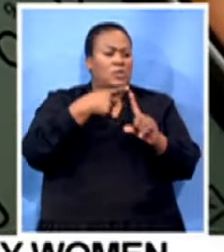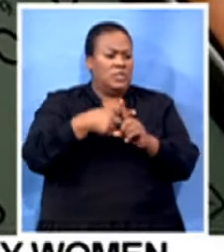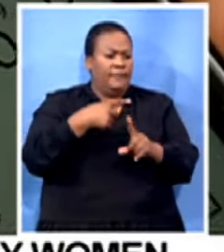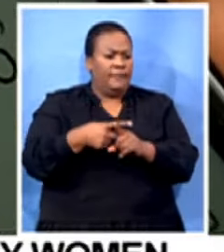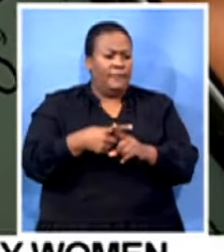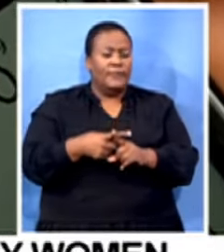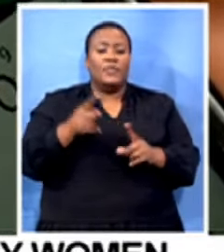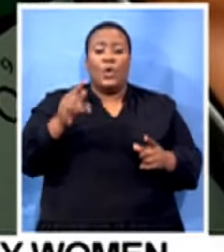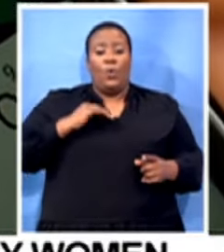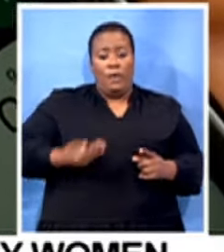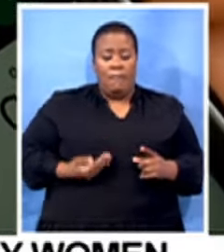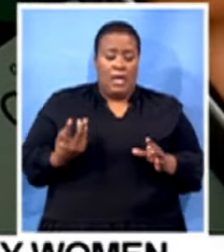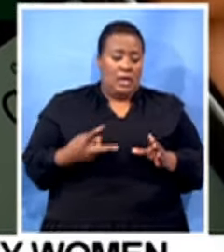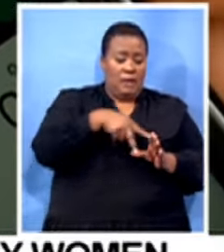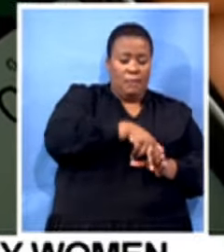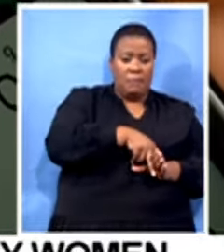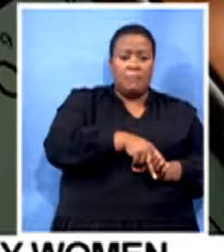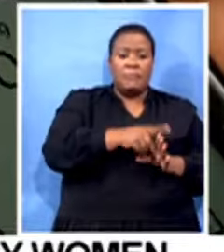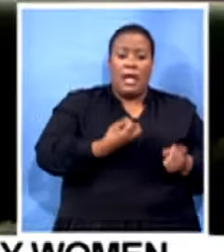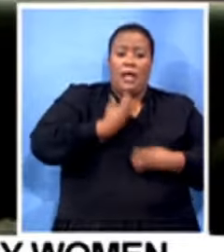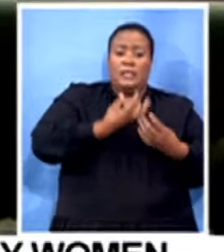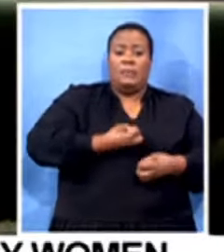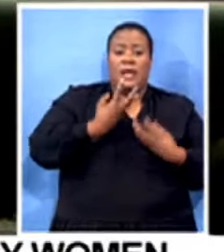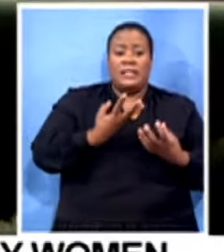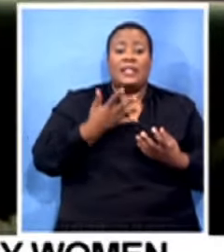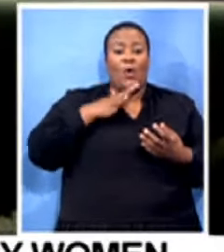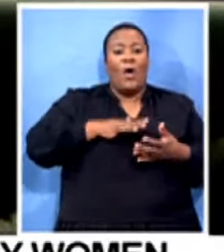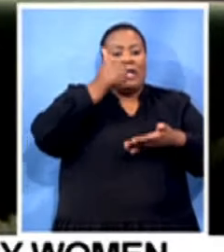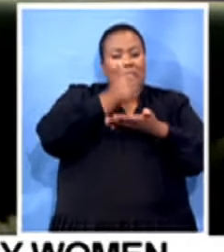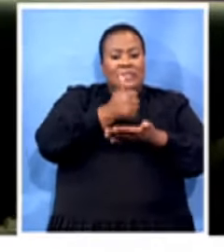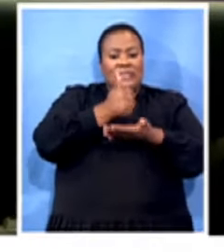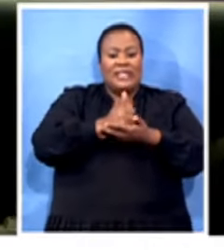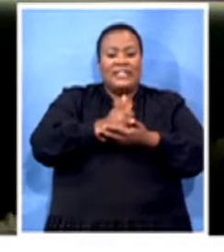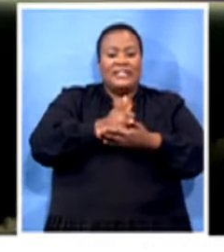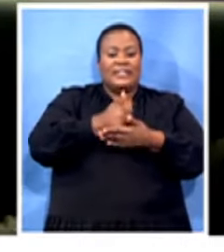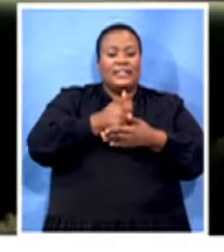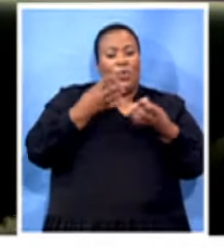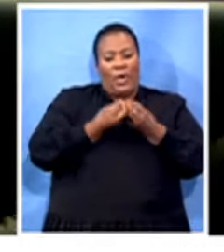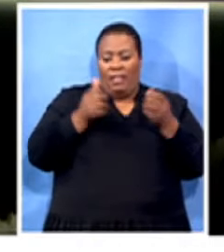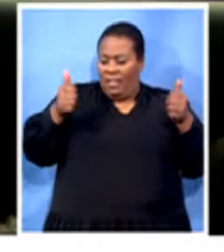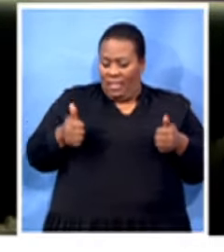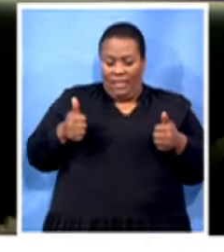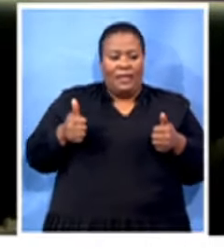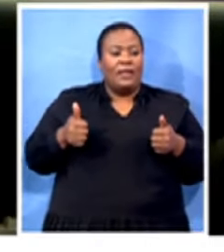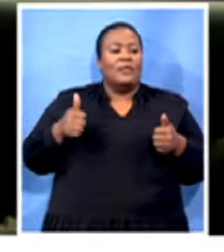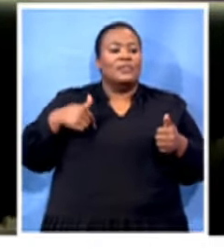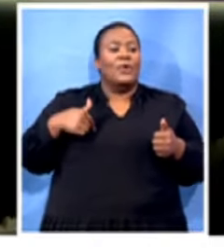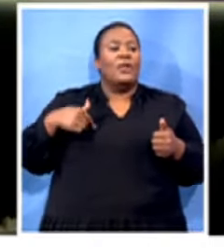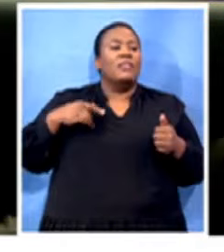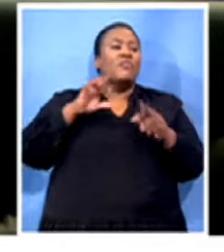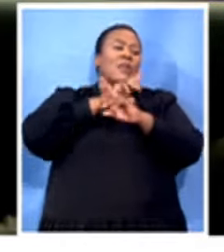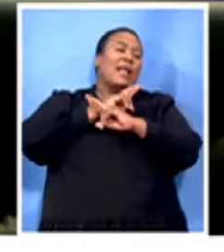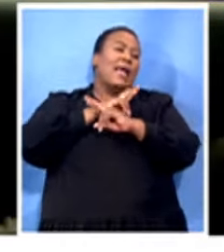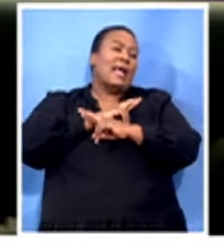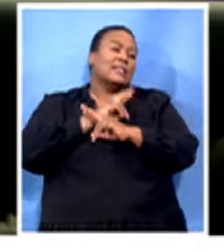get in, they express themselves, how they feel. They even want to sit in front because they want to talk to me. So they feel very relaxed. They can talk